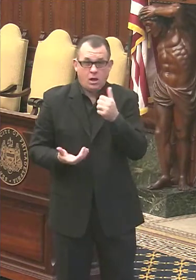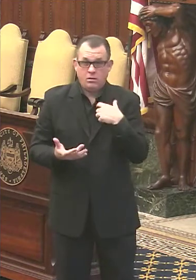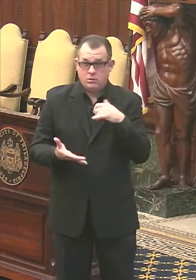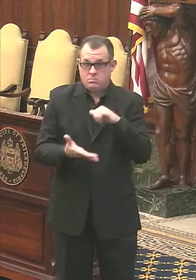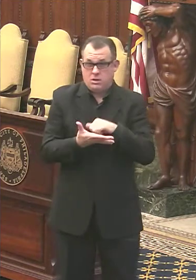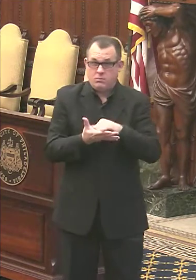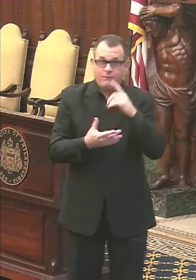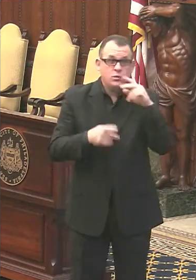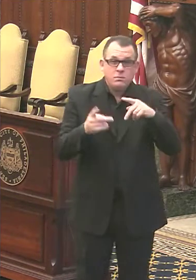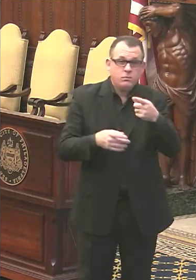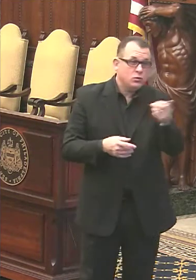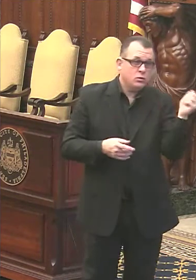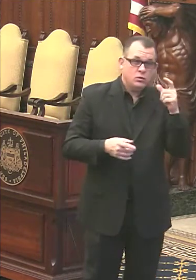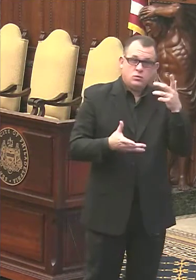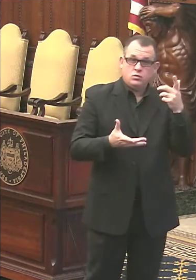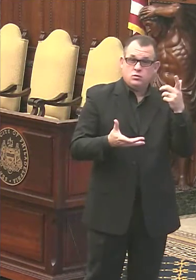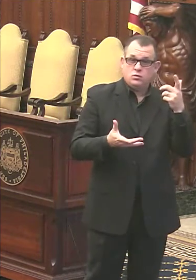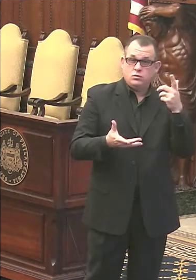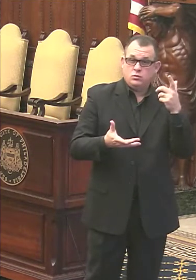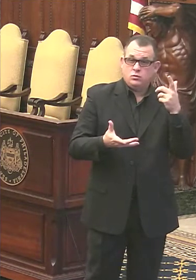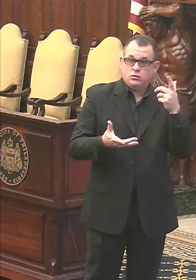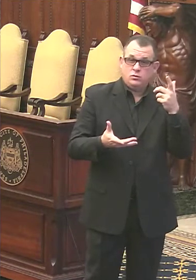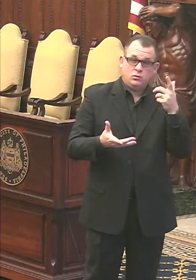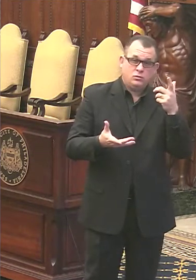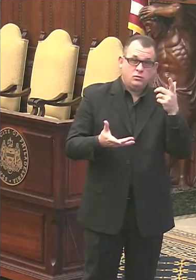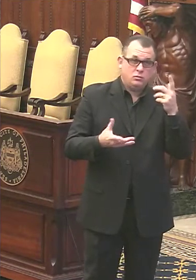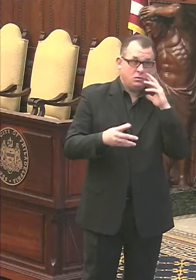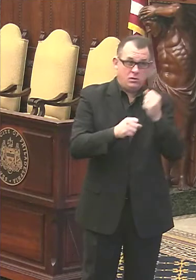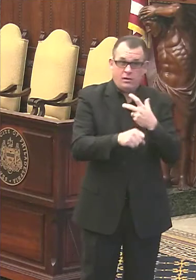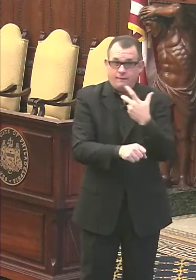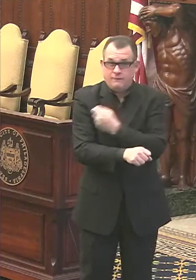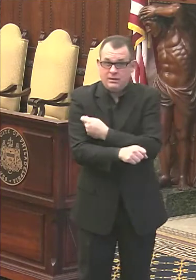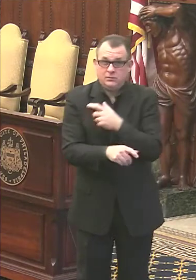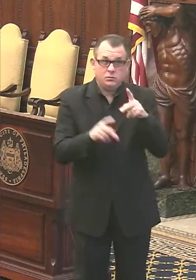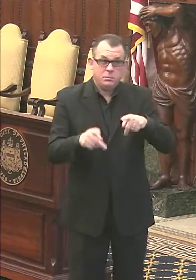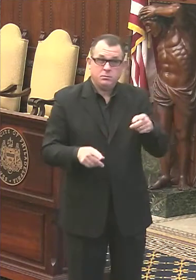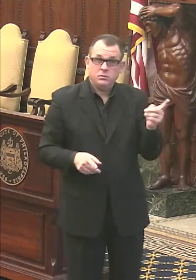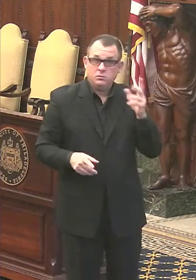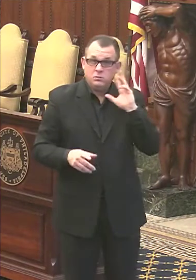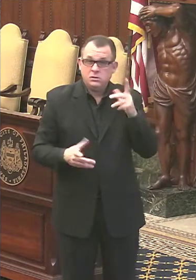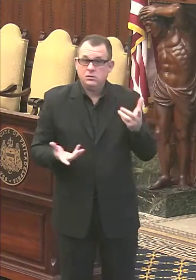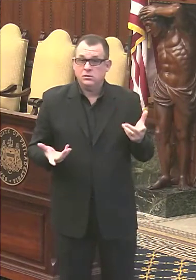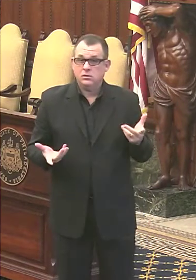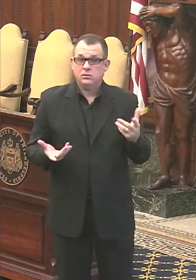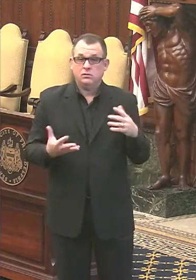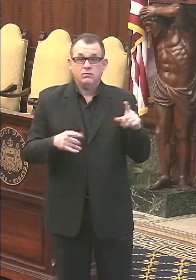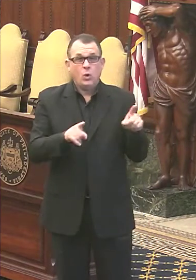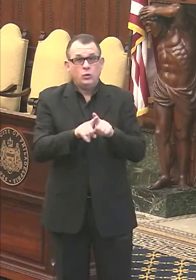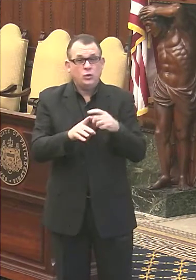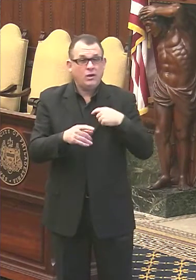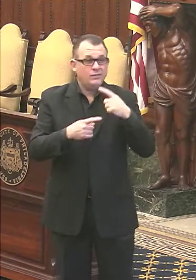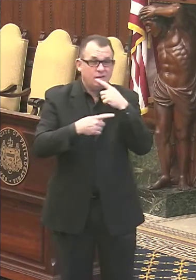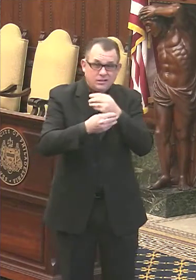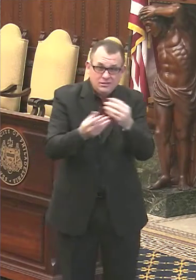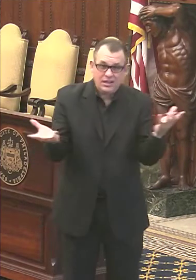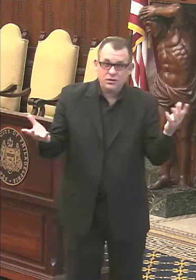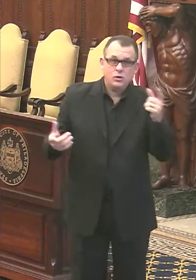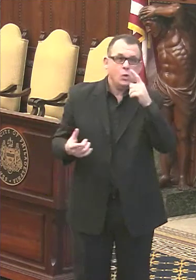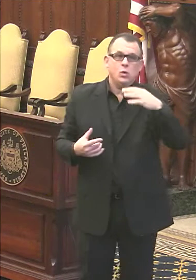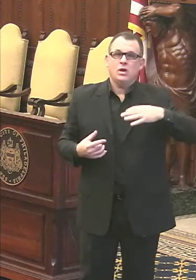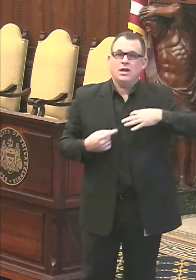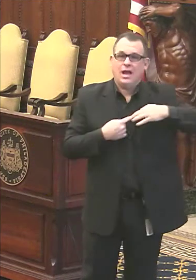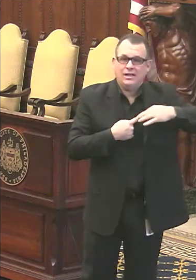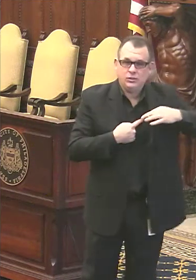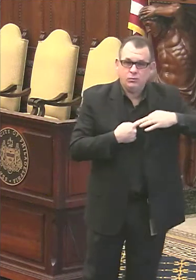be aware of that. And so they'll probably vaccinate those people. So while we're doing that, we're also trying to communicate to the public about who is eligible up until,